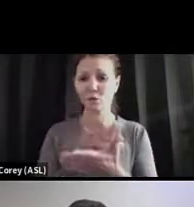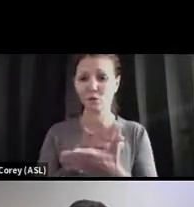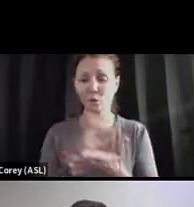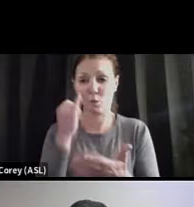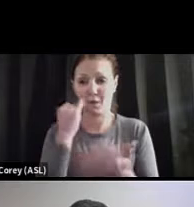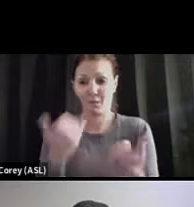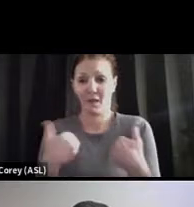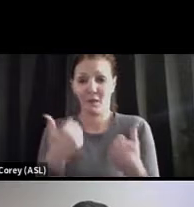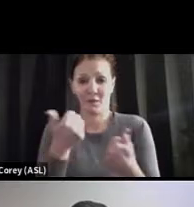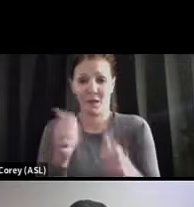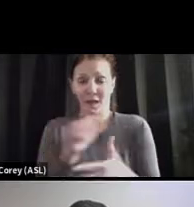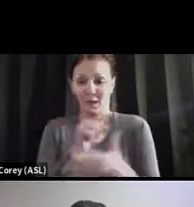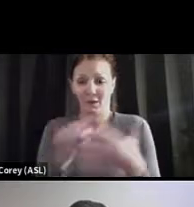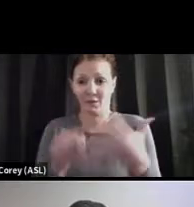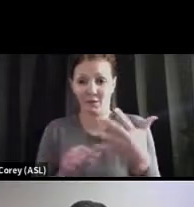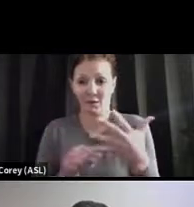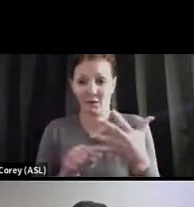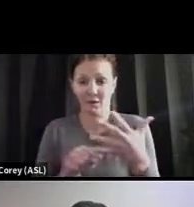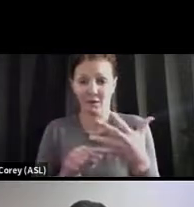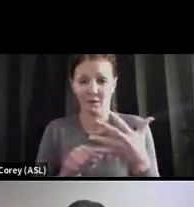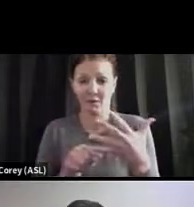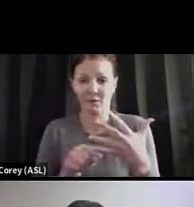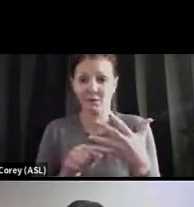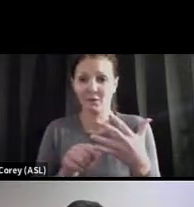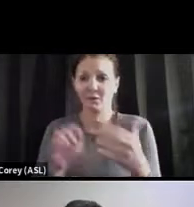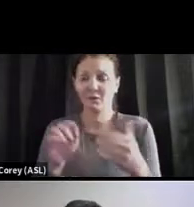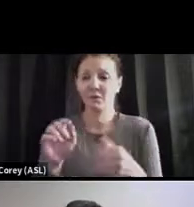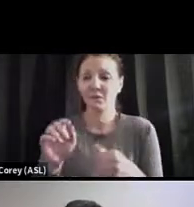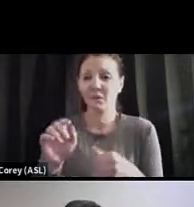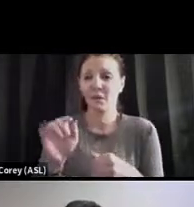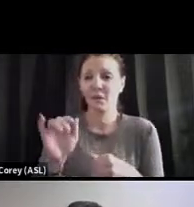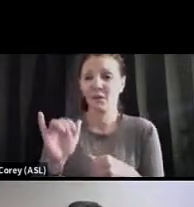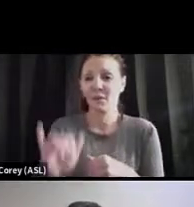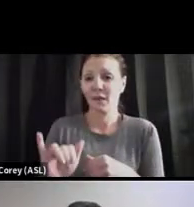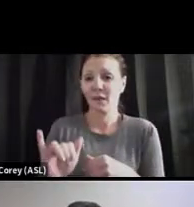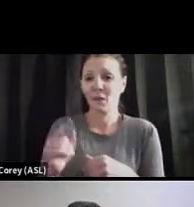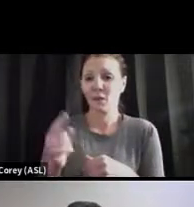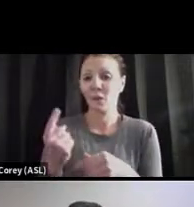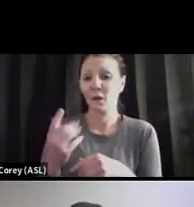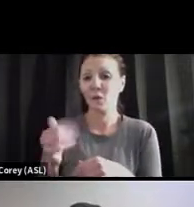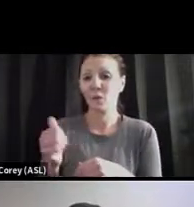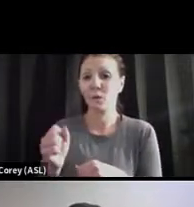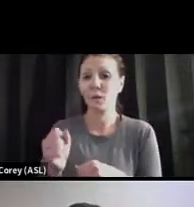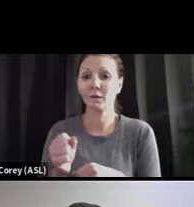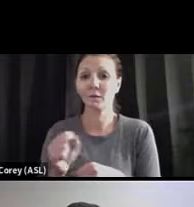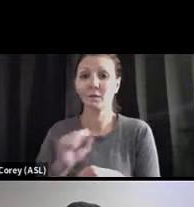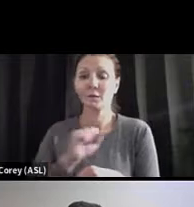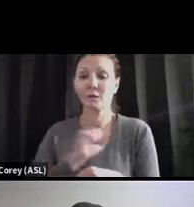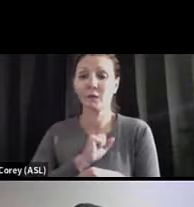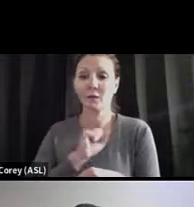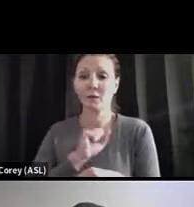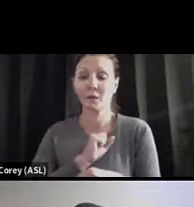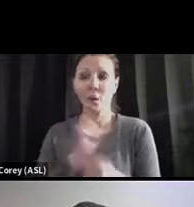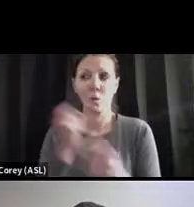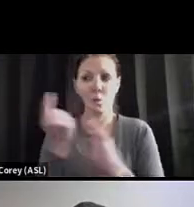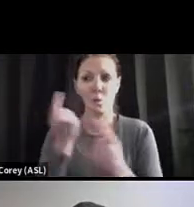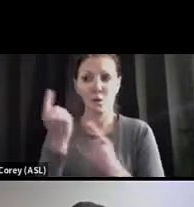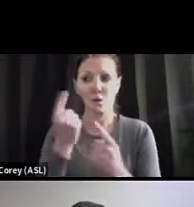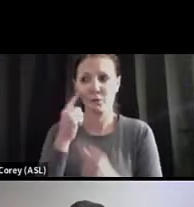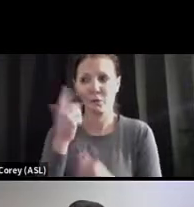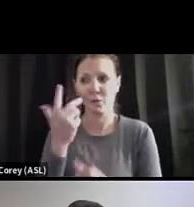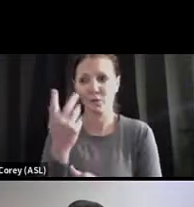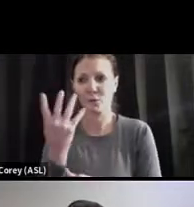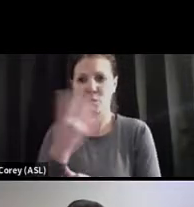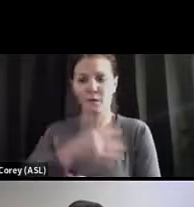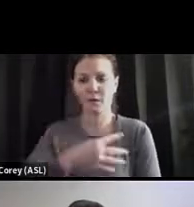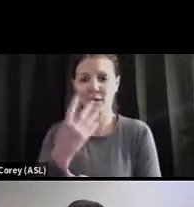aforementioned sister was coughing for three or four days and wondering if she should get tested before she finally, or my niece, turned positive. It's important when